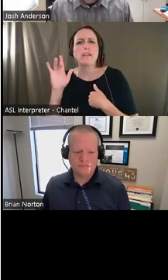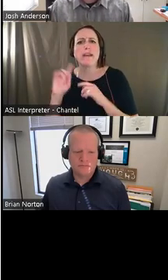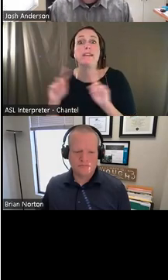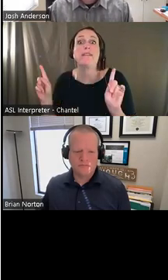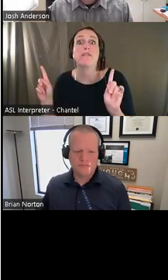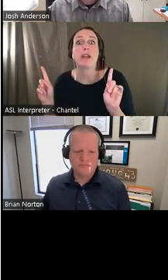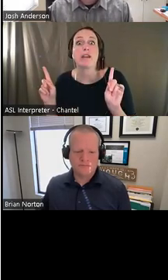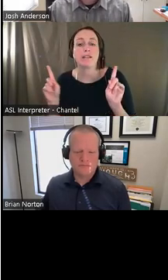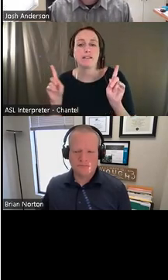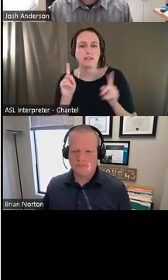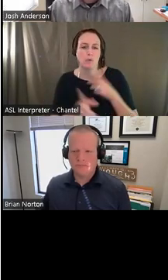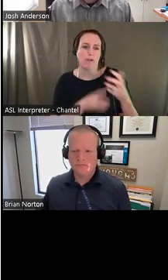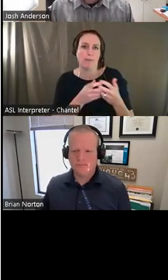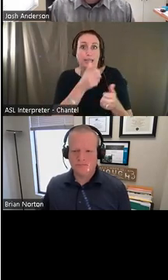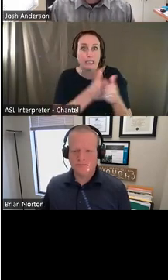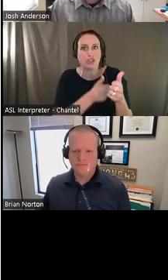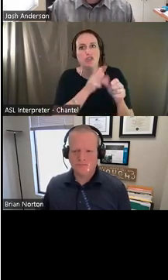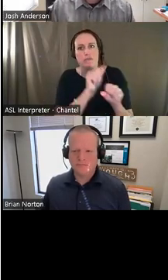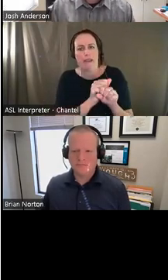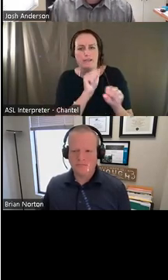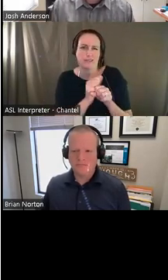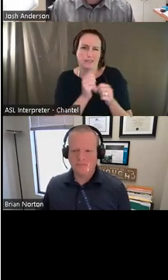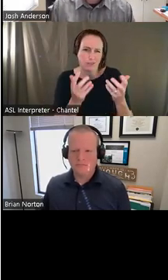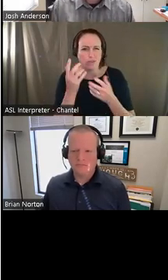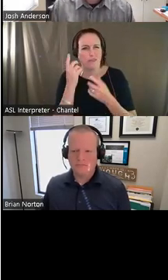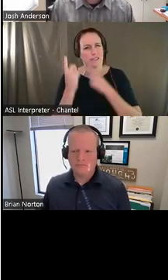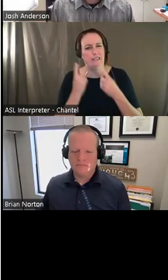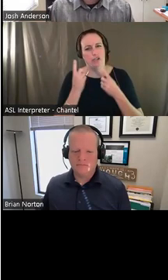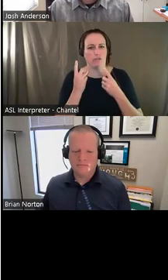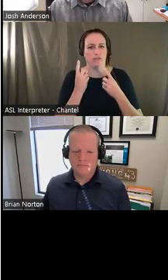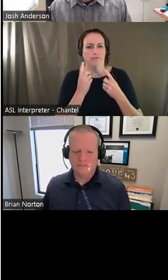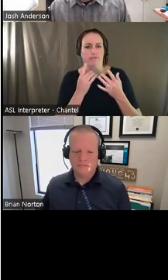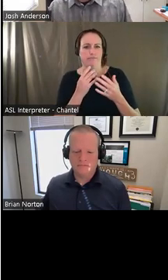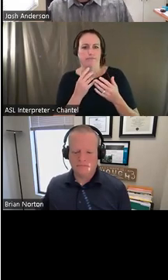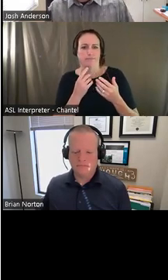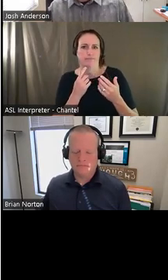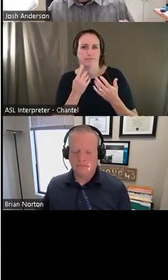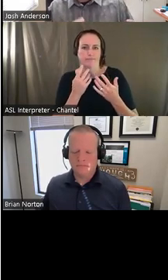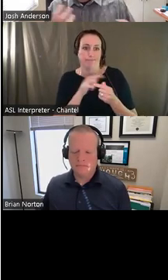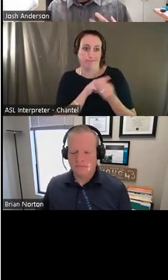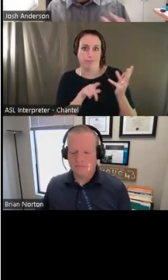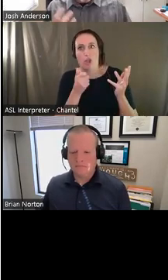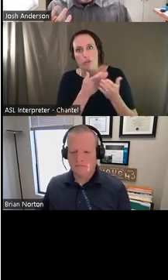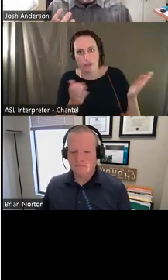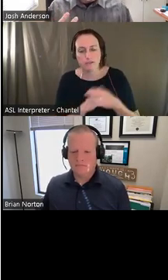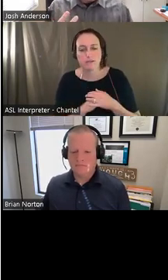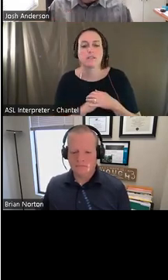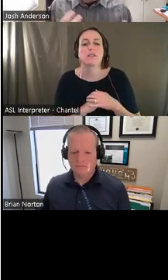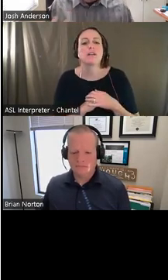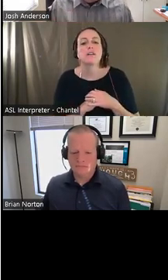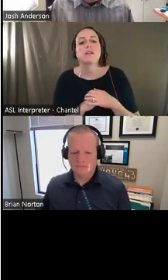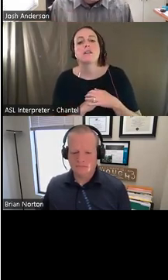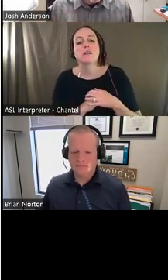personal considerations. Um, especially, and we not only work with folks in, in the workplace